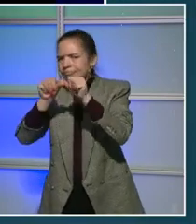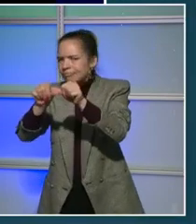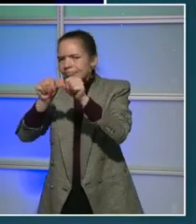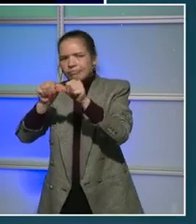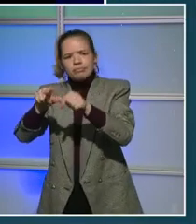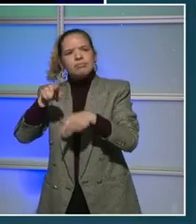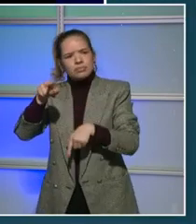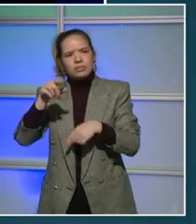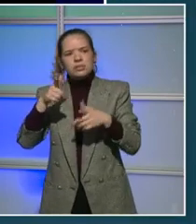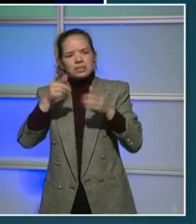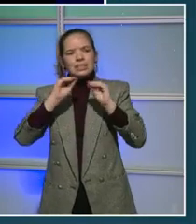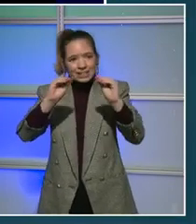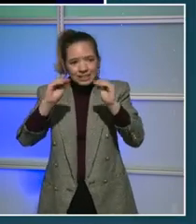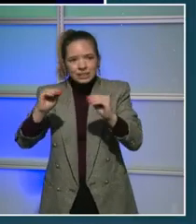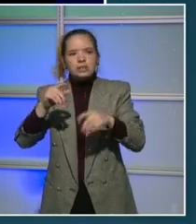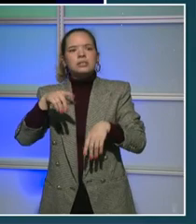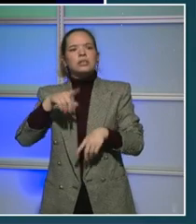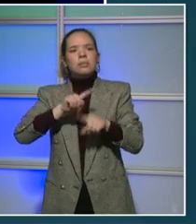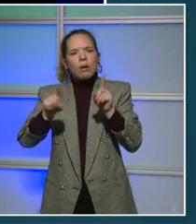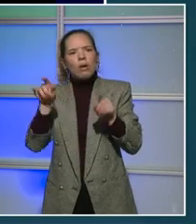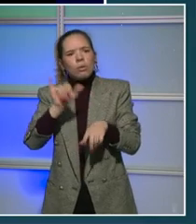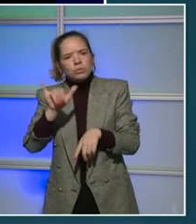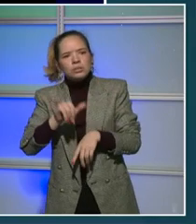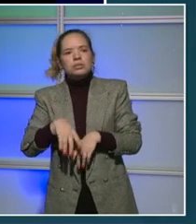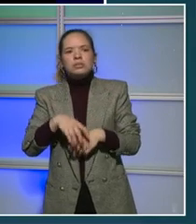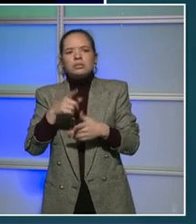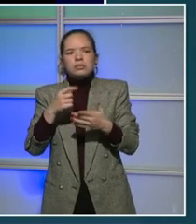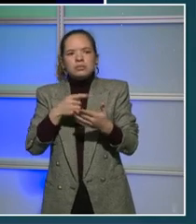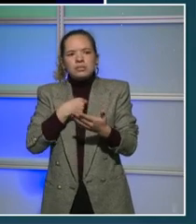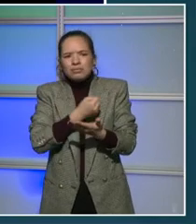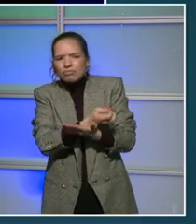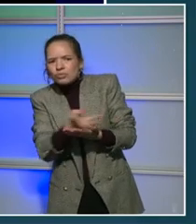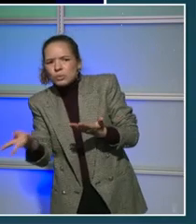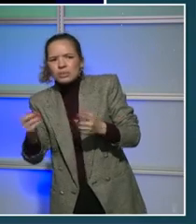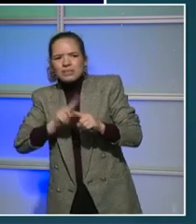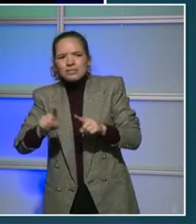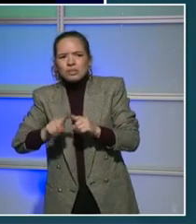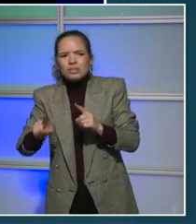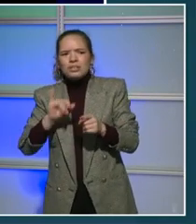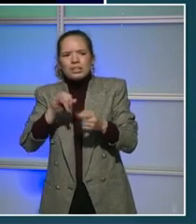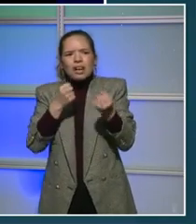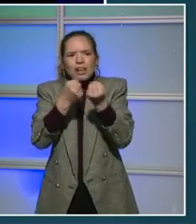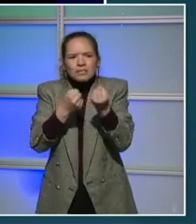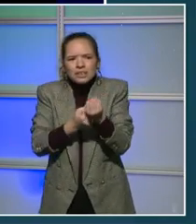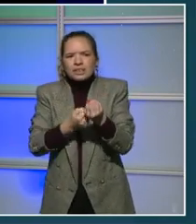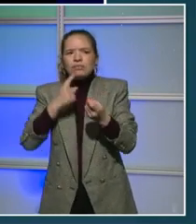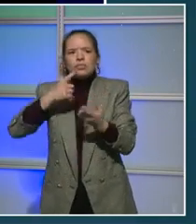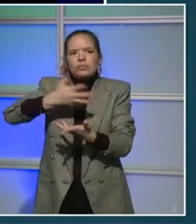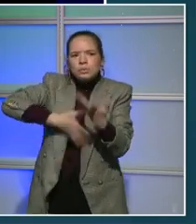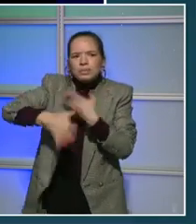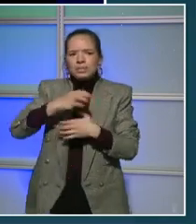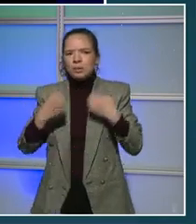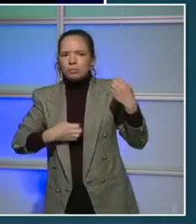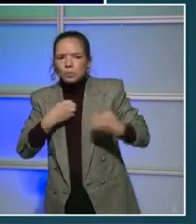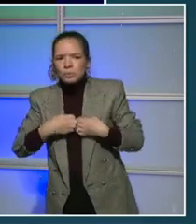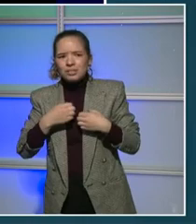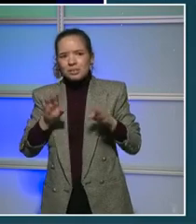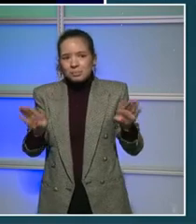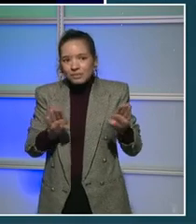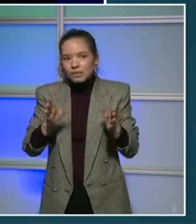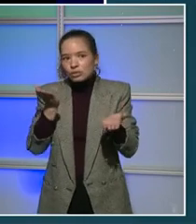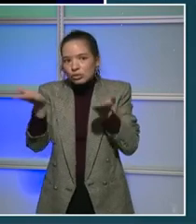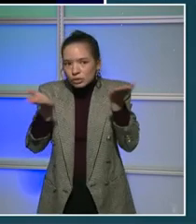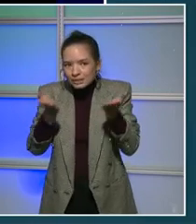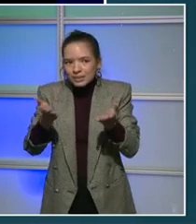want to make sure that all of the other social and emotional and behavioral health services that you need are going to be in